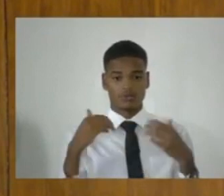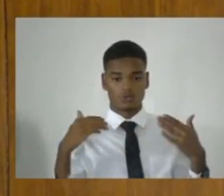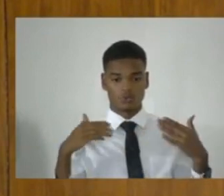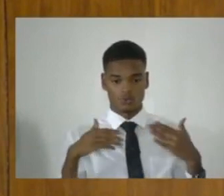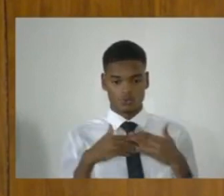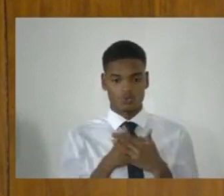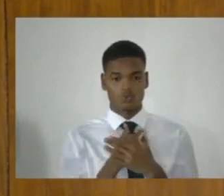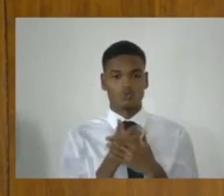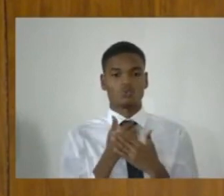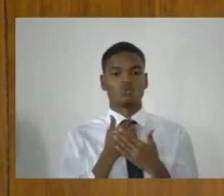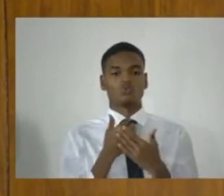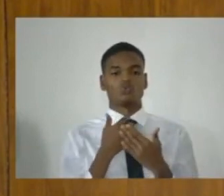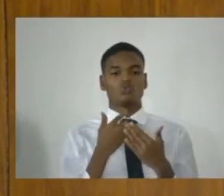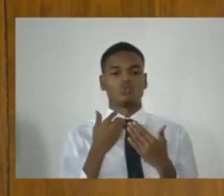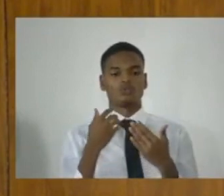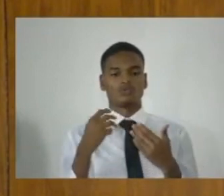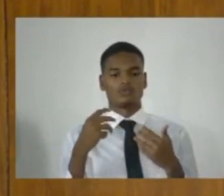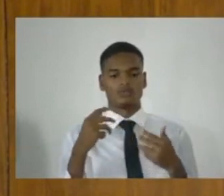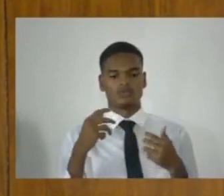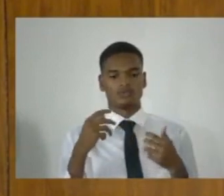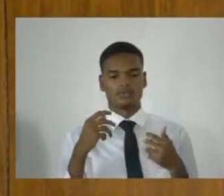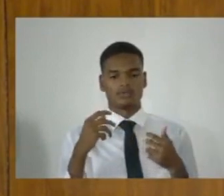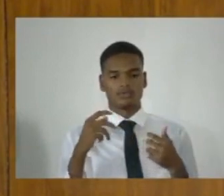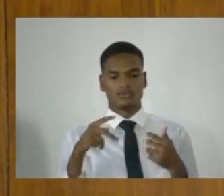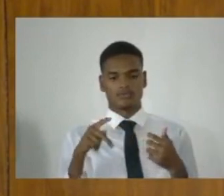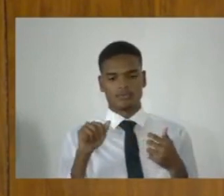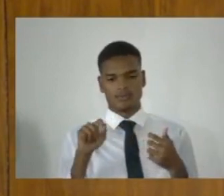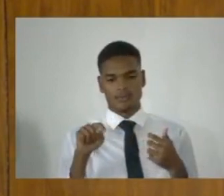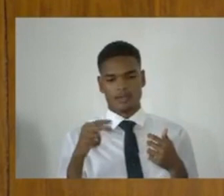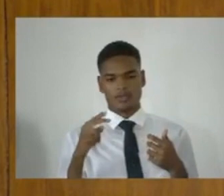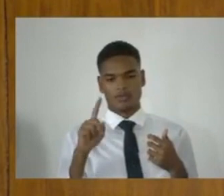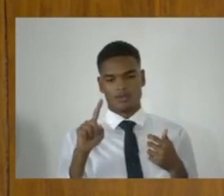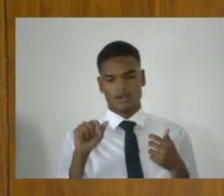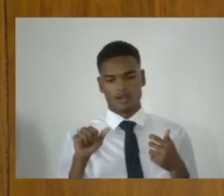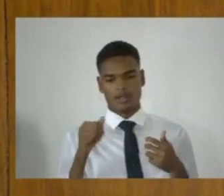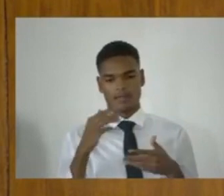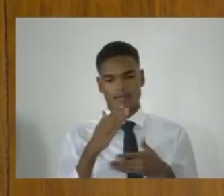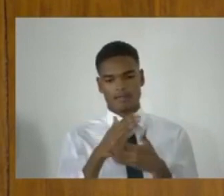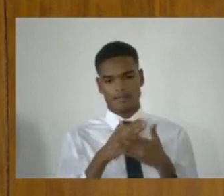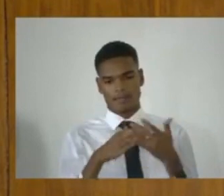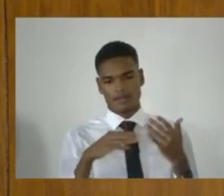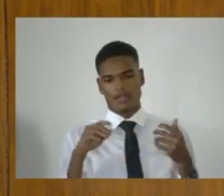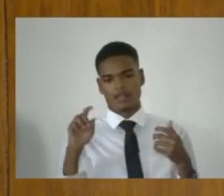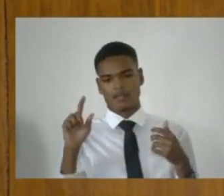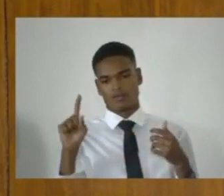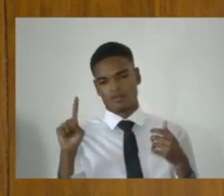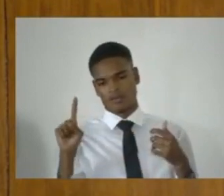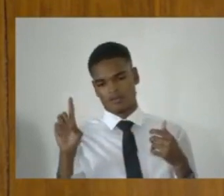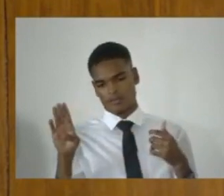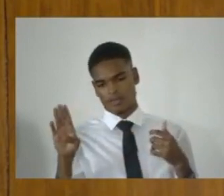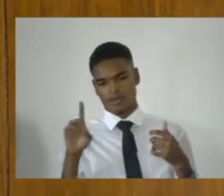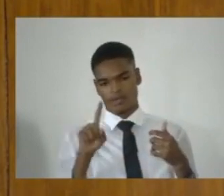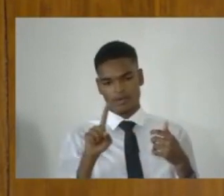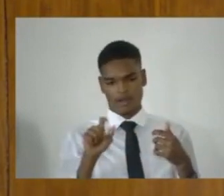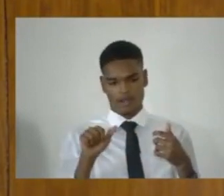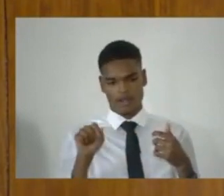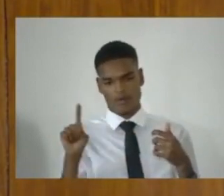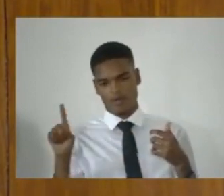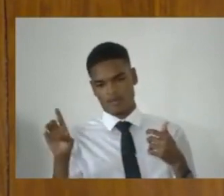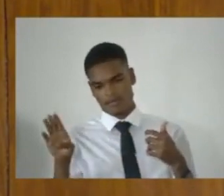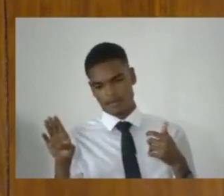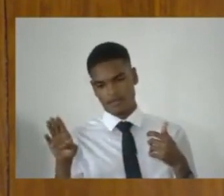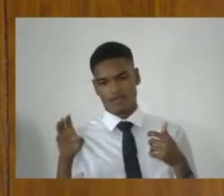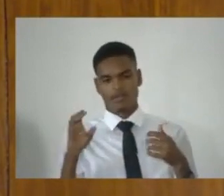Part 1A and Part 1B, two new parts, 1A and 1B, to the Criminal Justice Administration